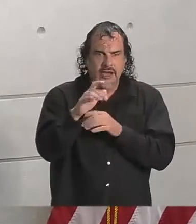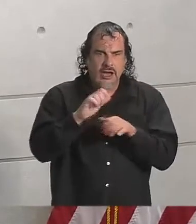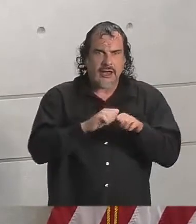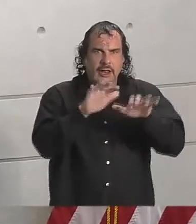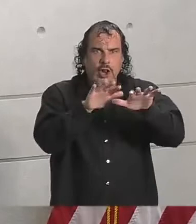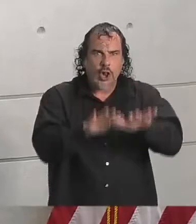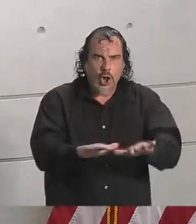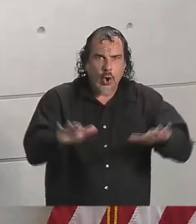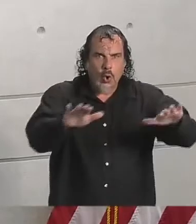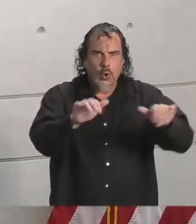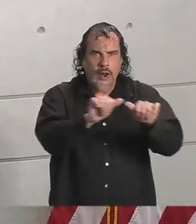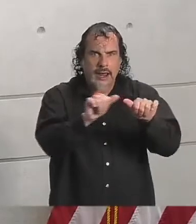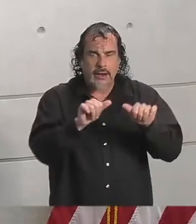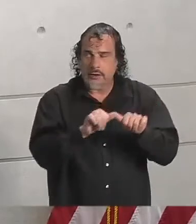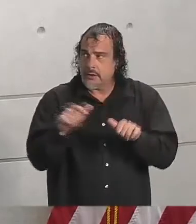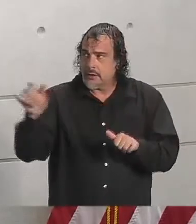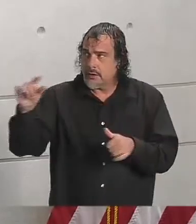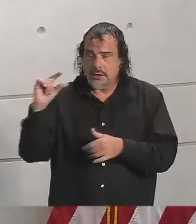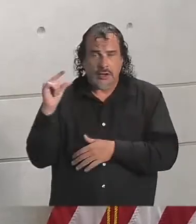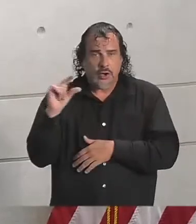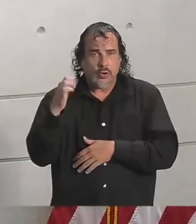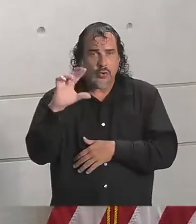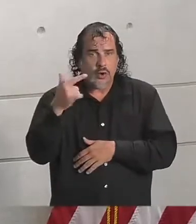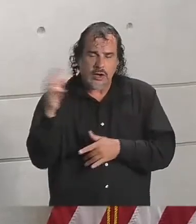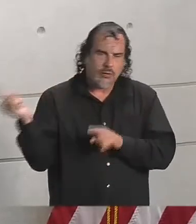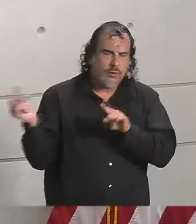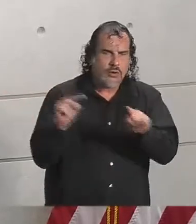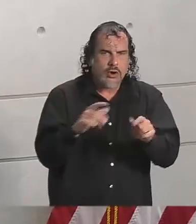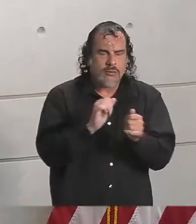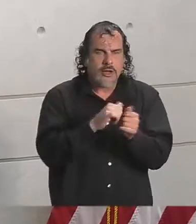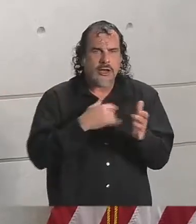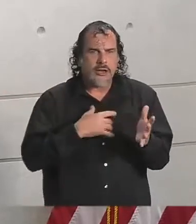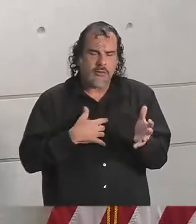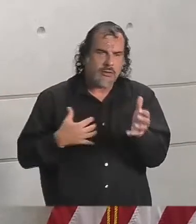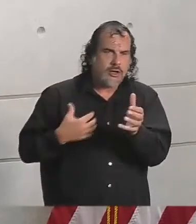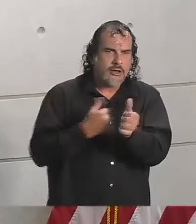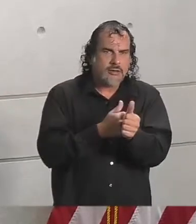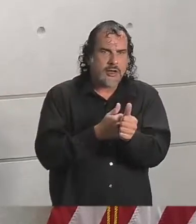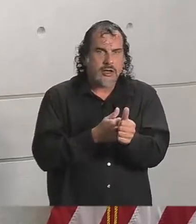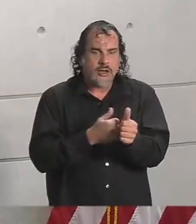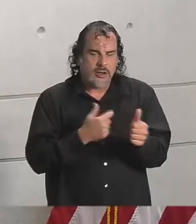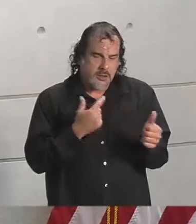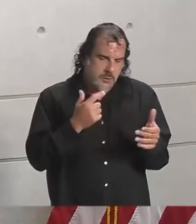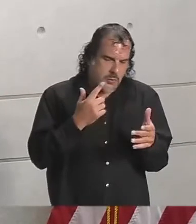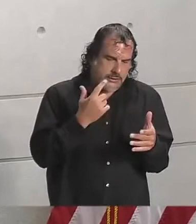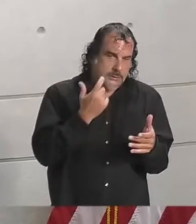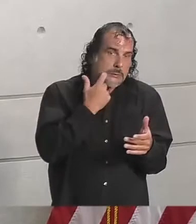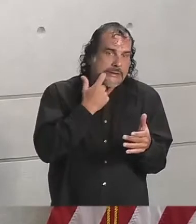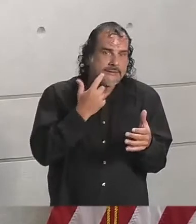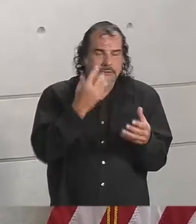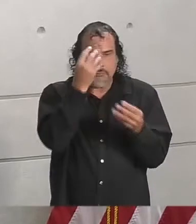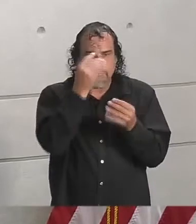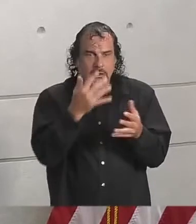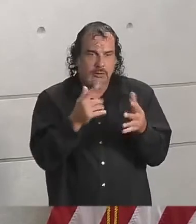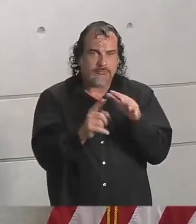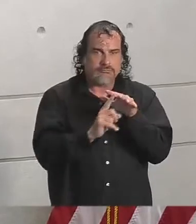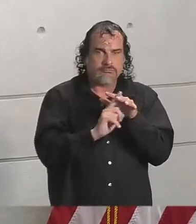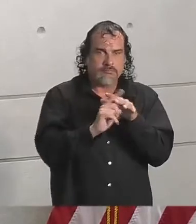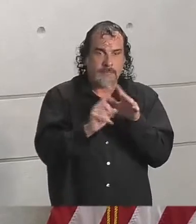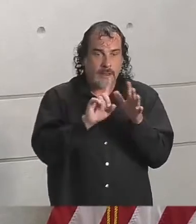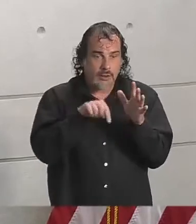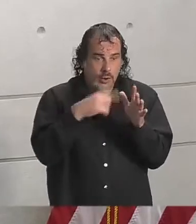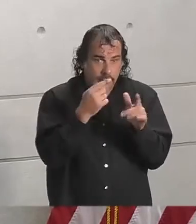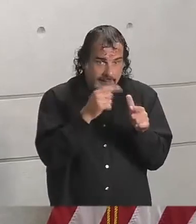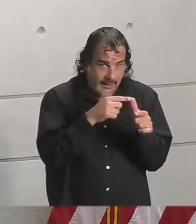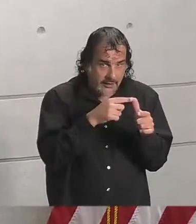already. I'm going to ask Greg to come up and give you an update on the absolute latest information with respect to not only